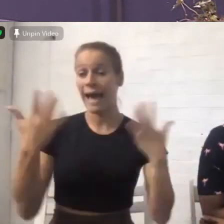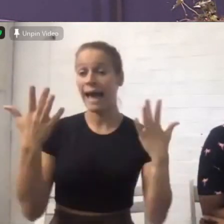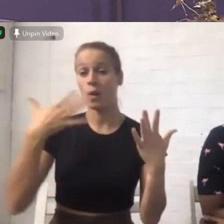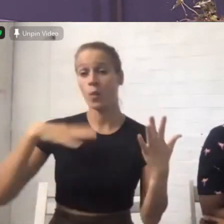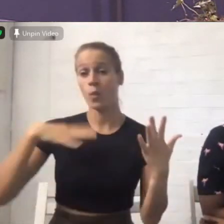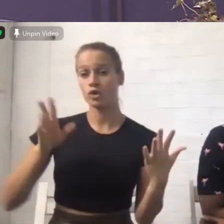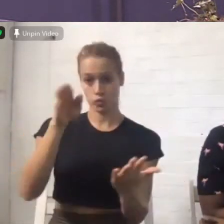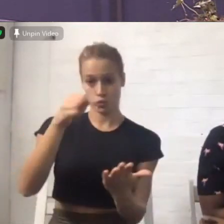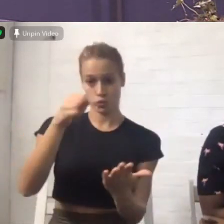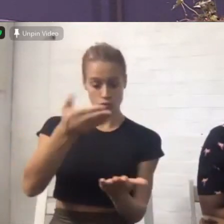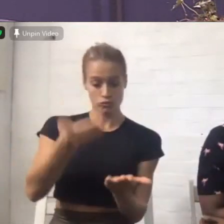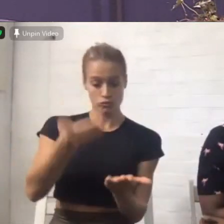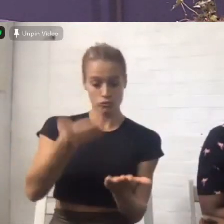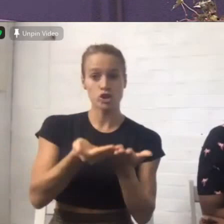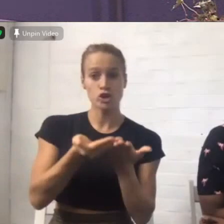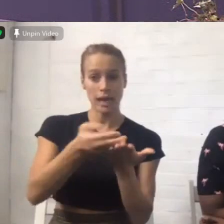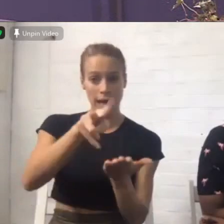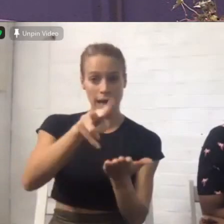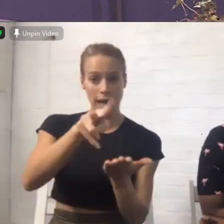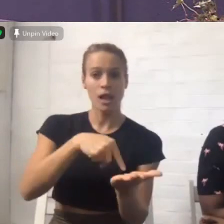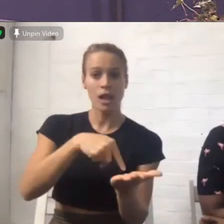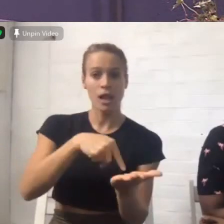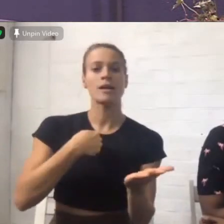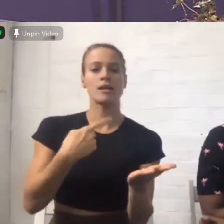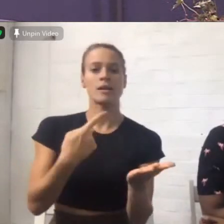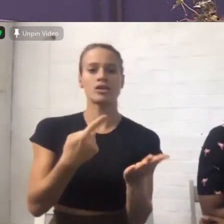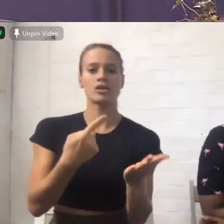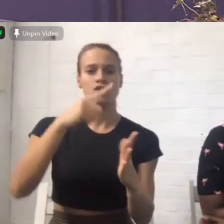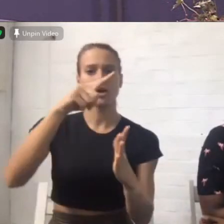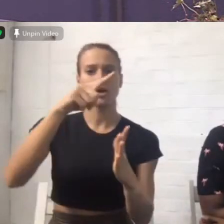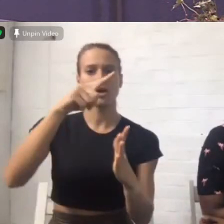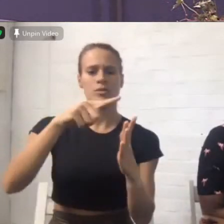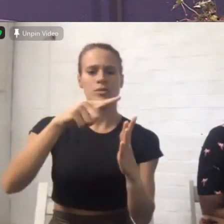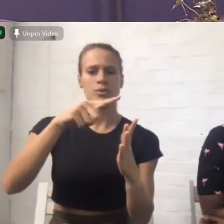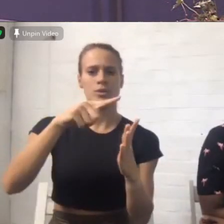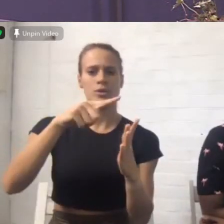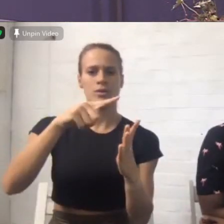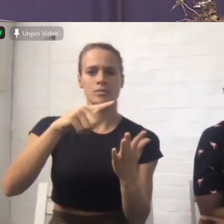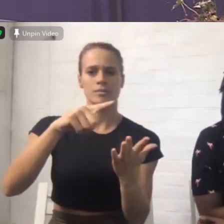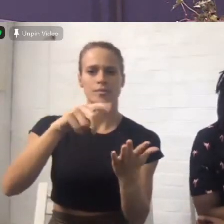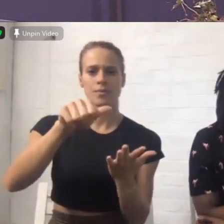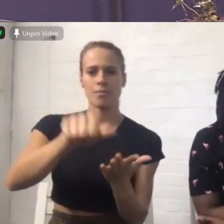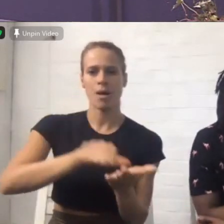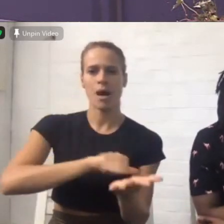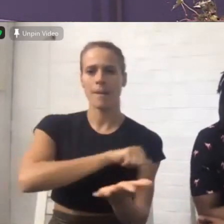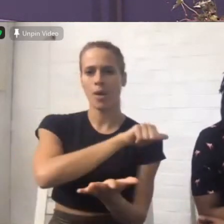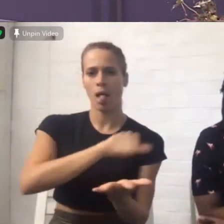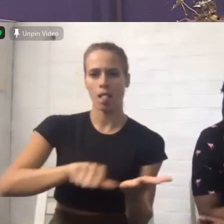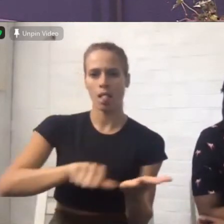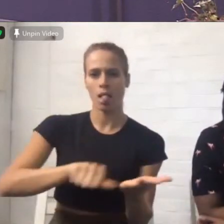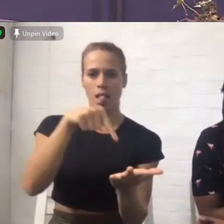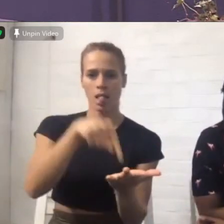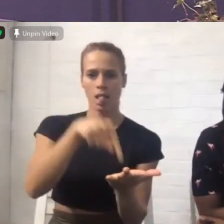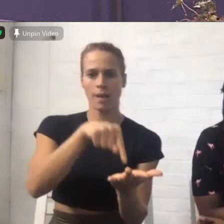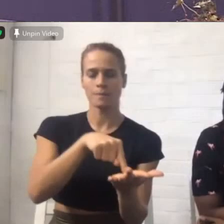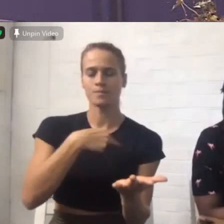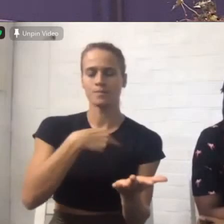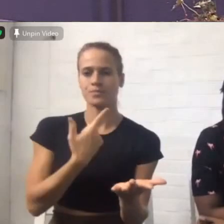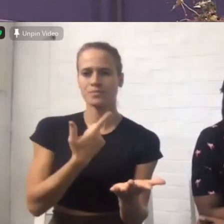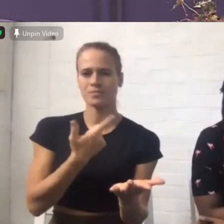we're going to have a look at another one of those I am statements. And we may actually,